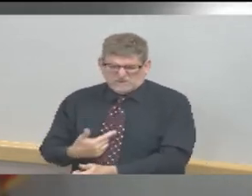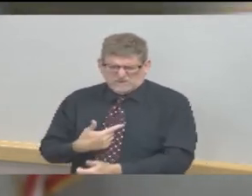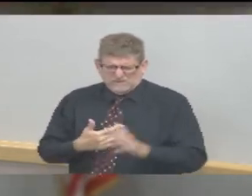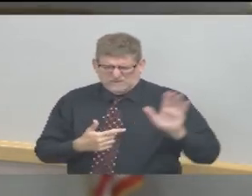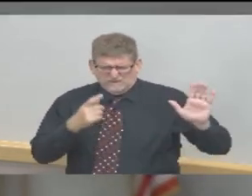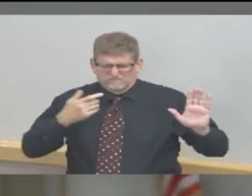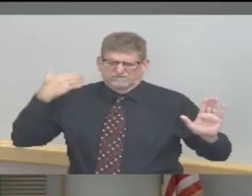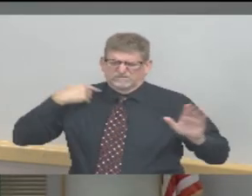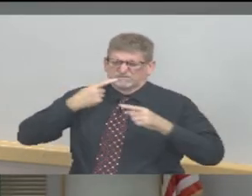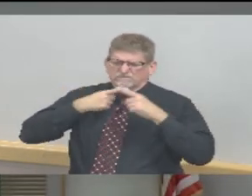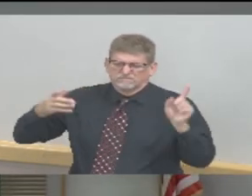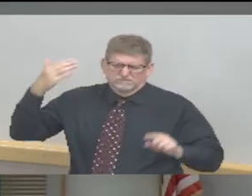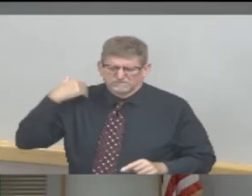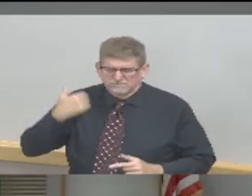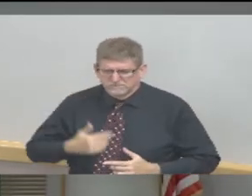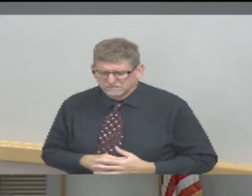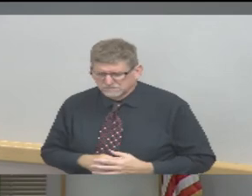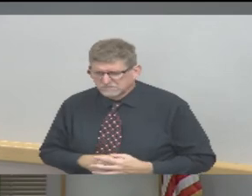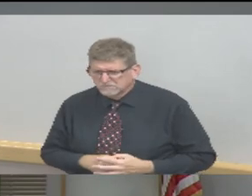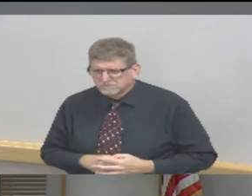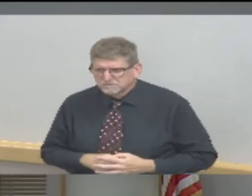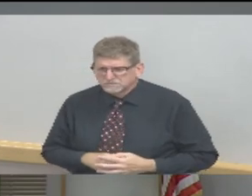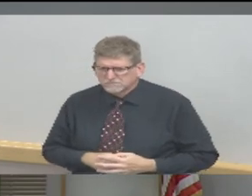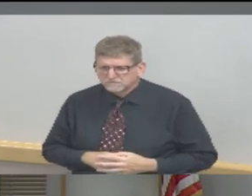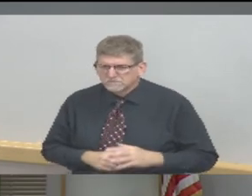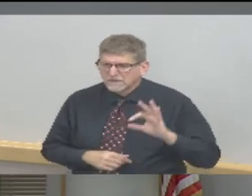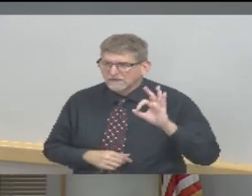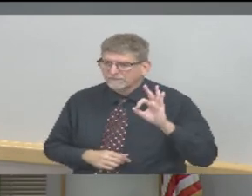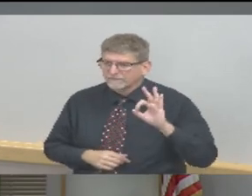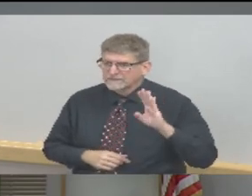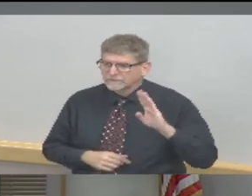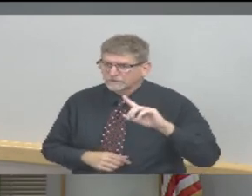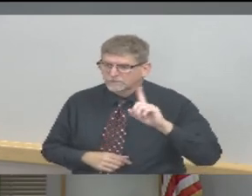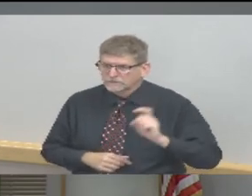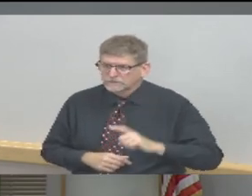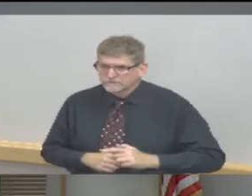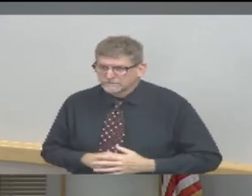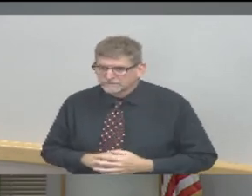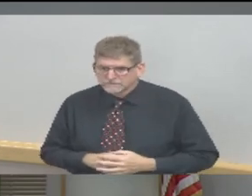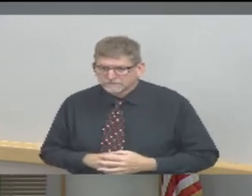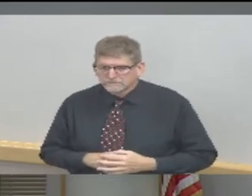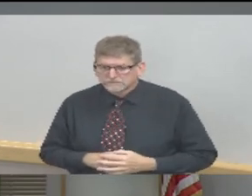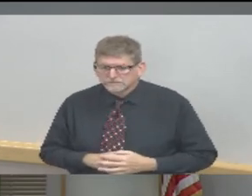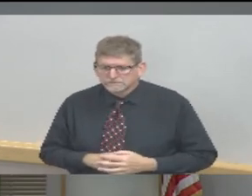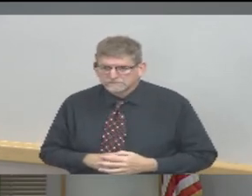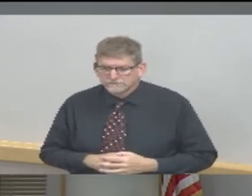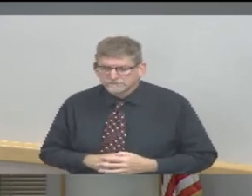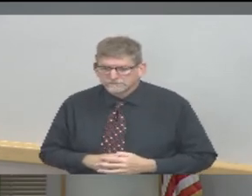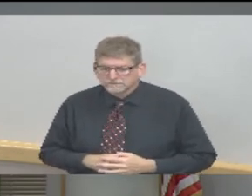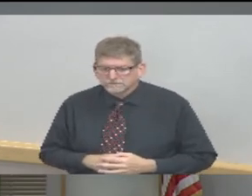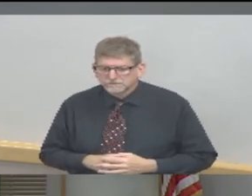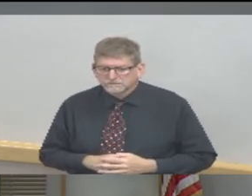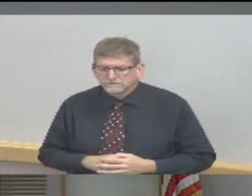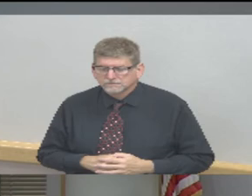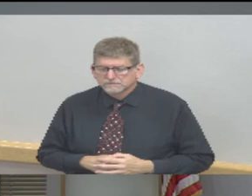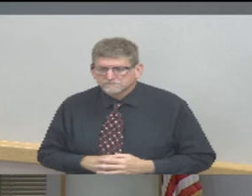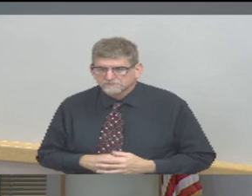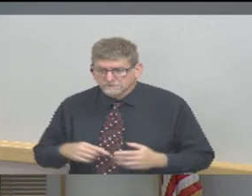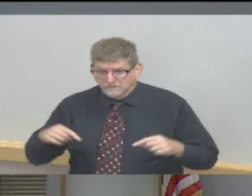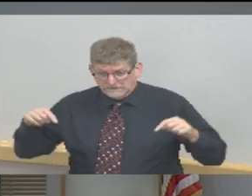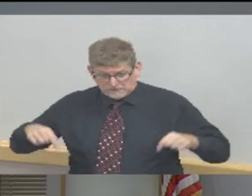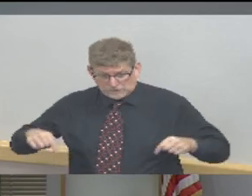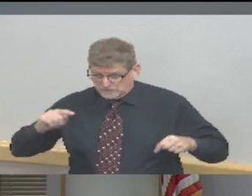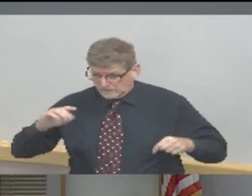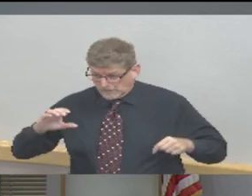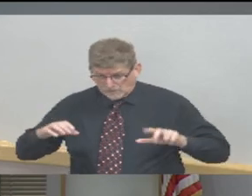Another question from Facebook Live with 331 cases in Tippecanoe County as today with a rate of 25%